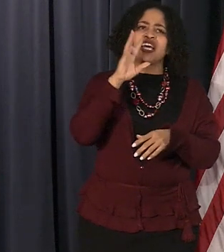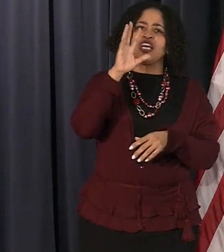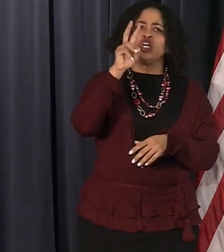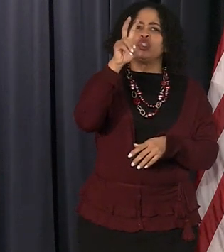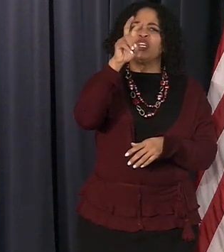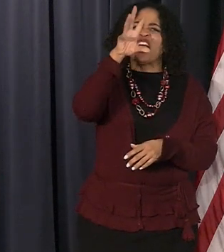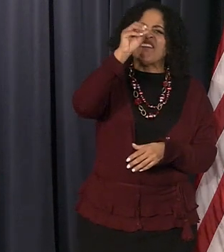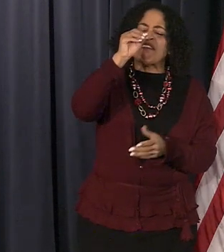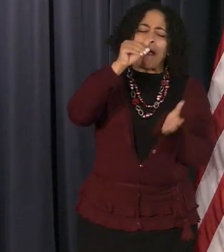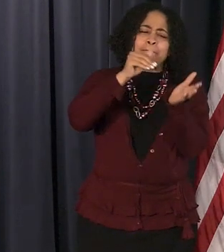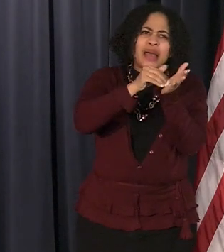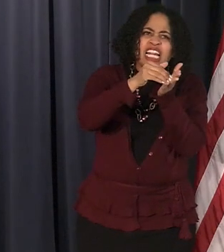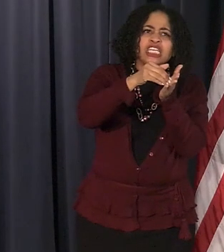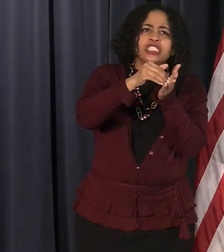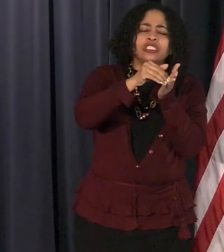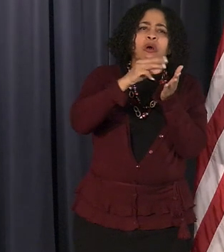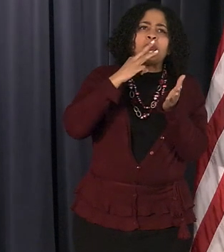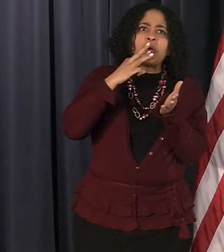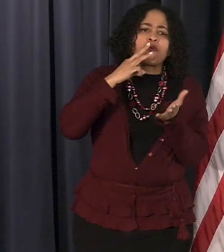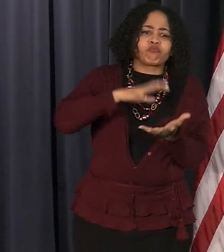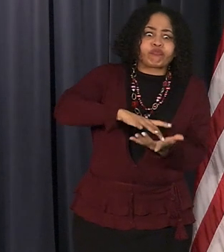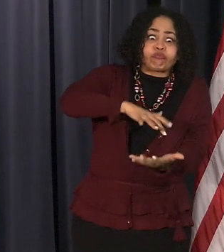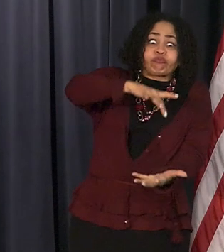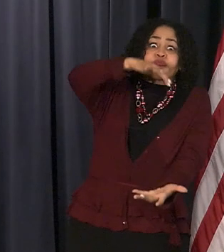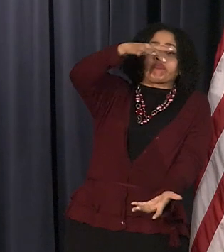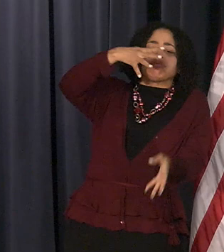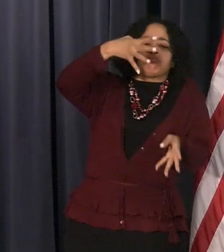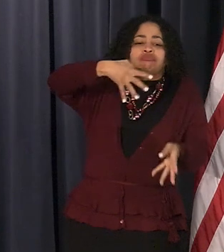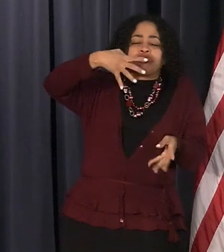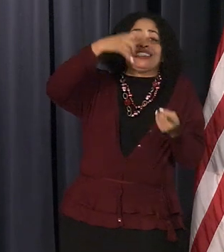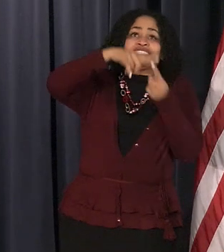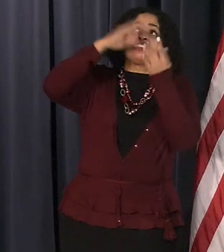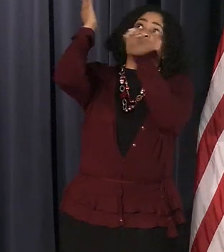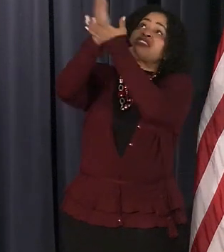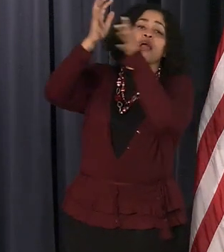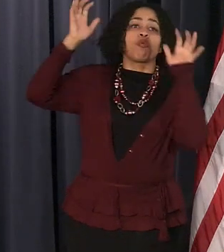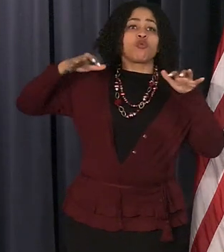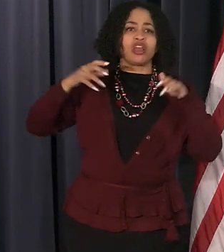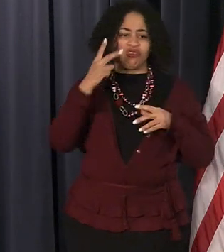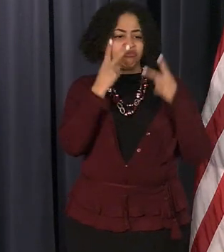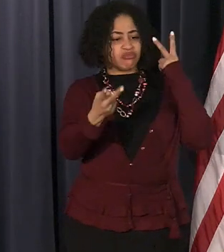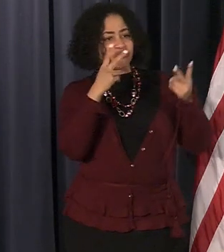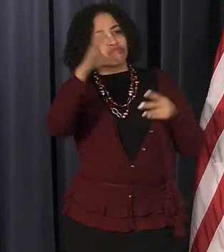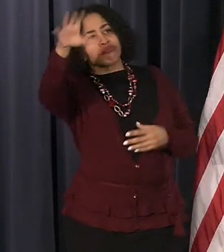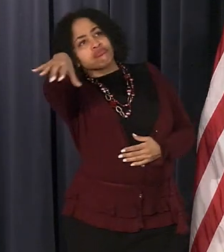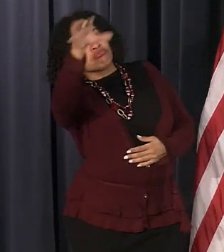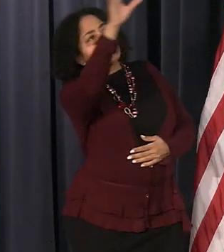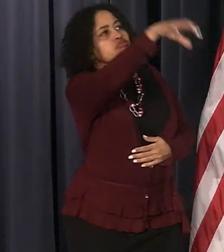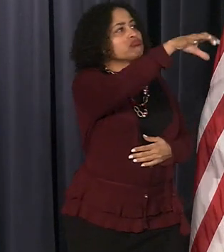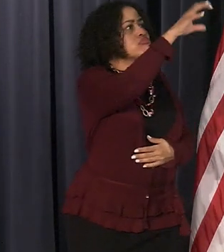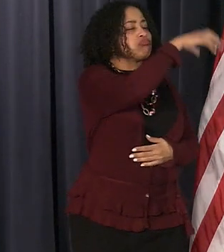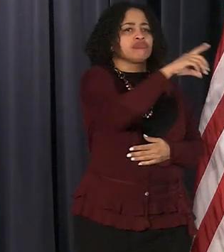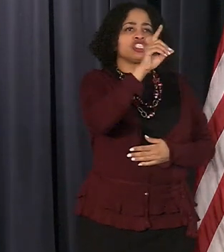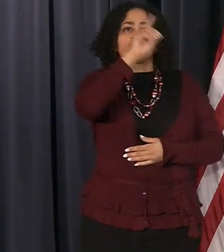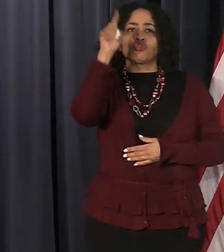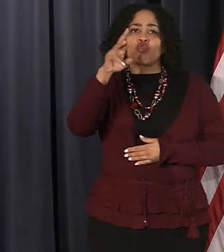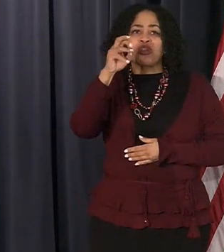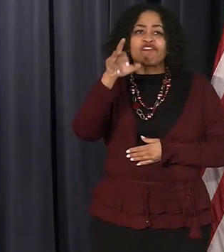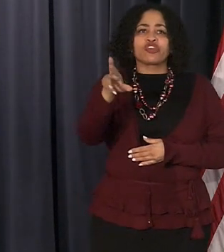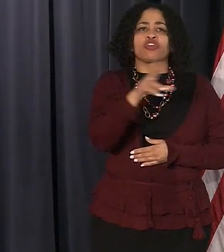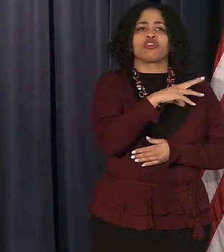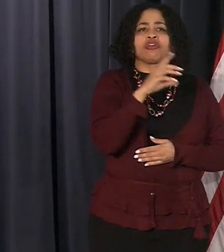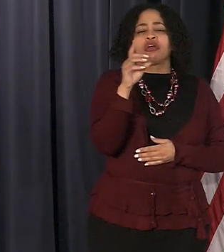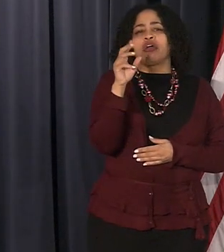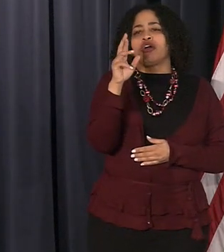gallons of storm water until the rain stops you've seen them around the city they're along the detroit river and the rouge river a billion and a half